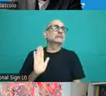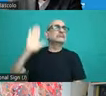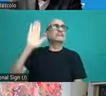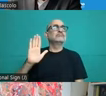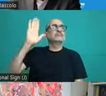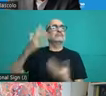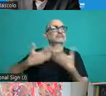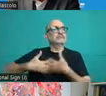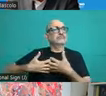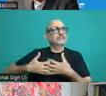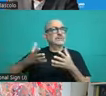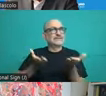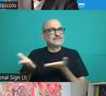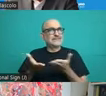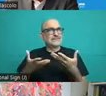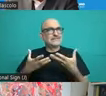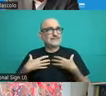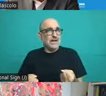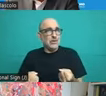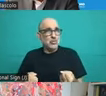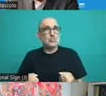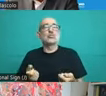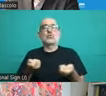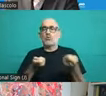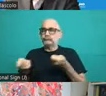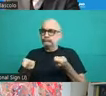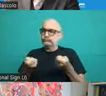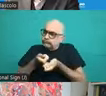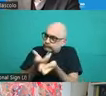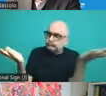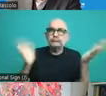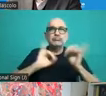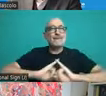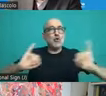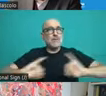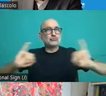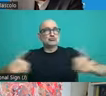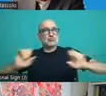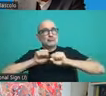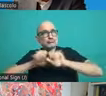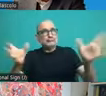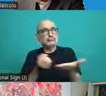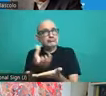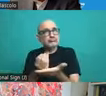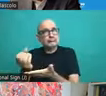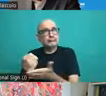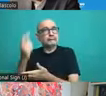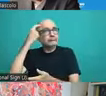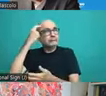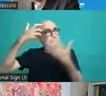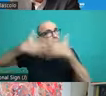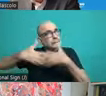importance of intel in the health systems. And in this particular case on legislation and regulatory